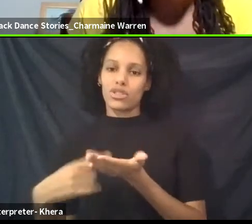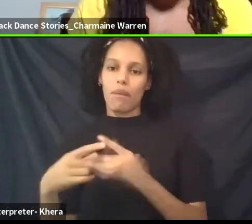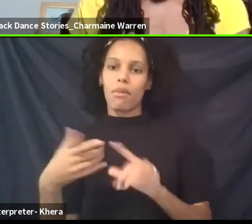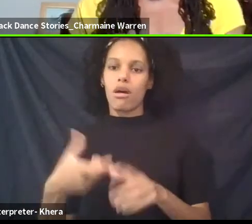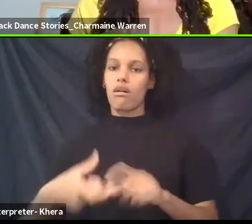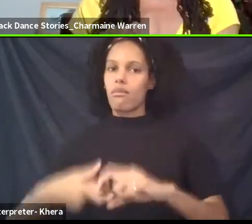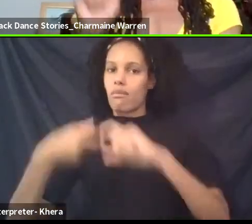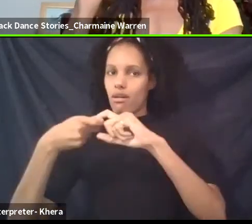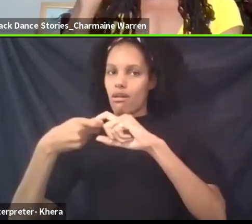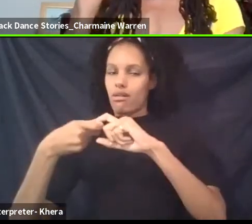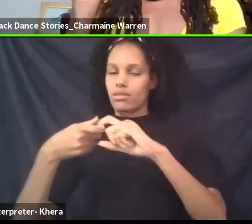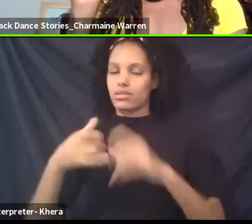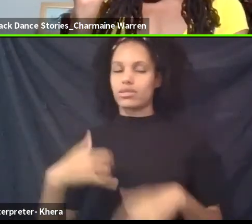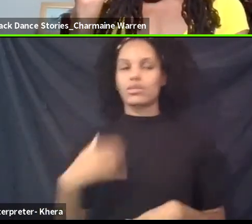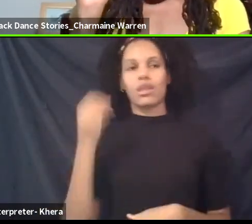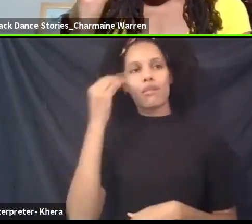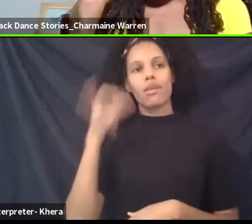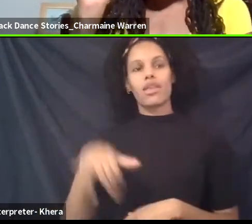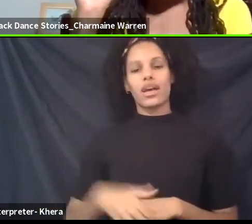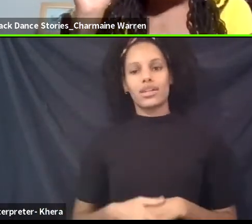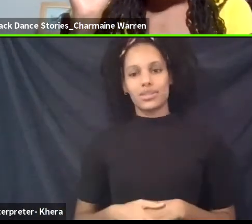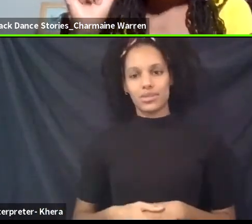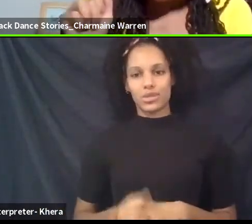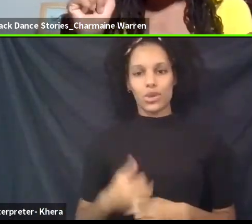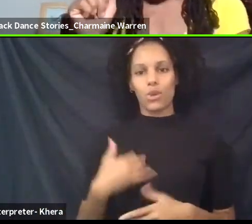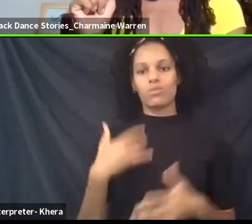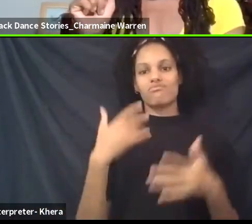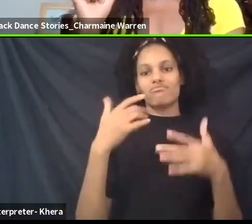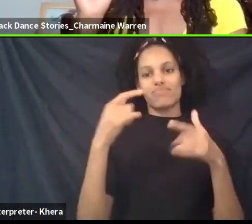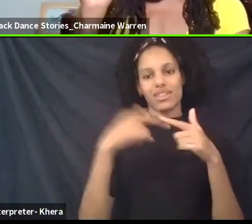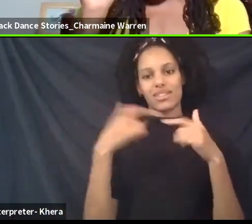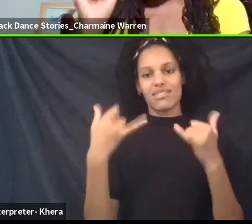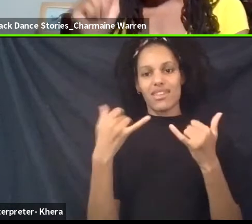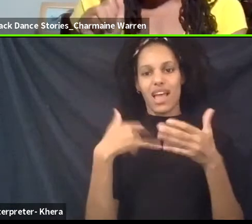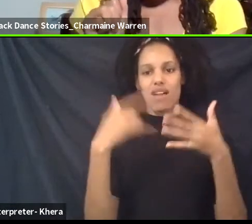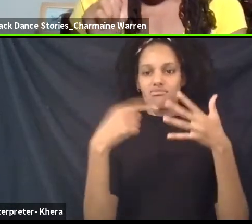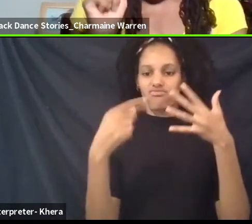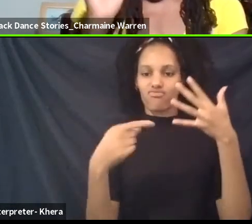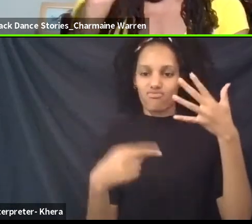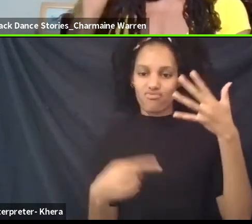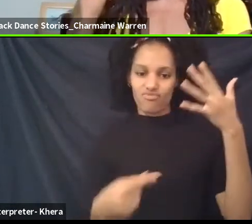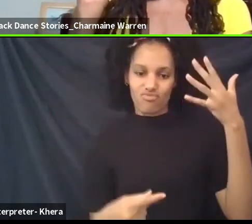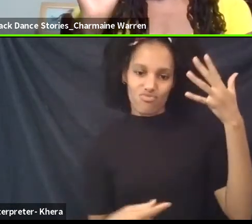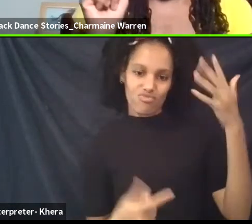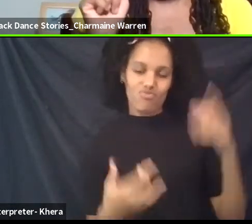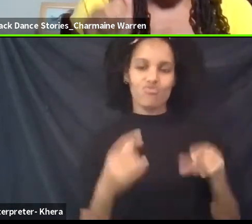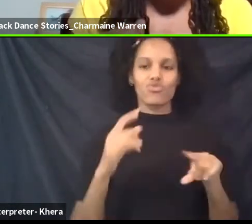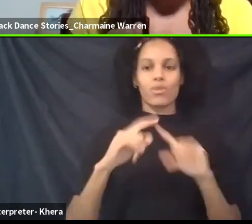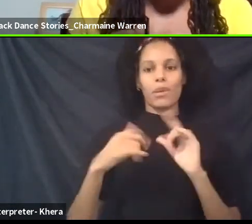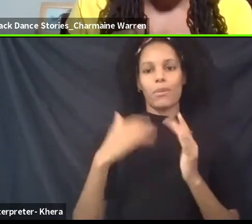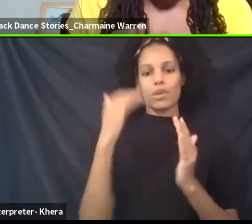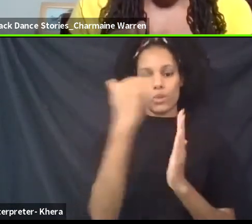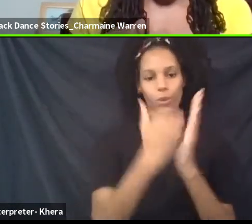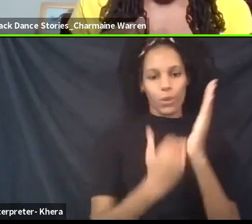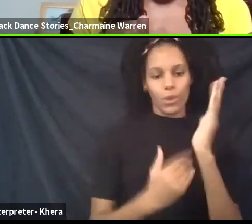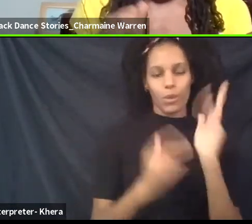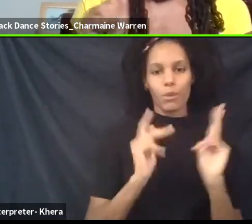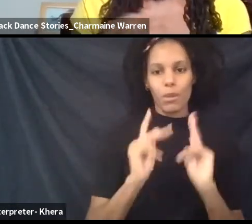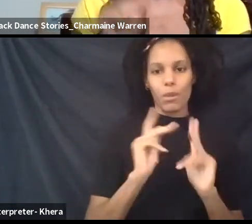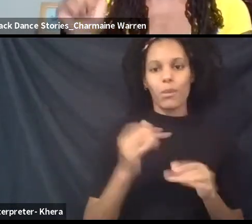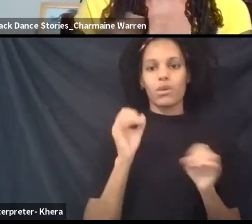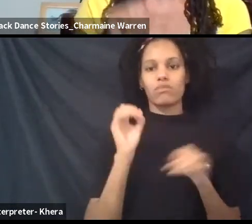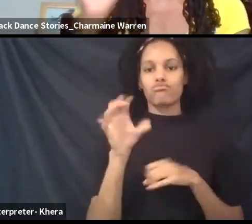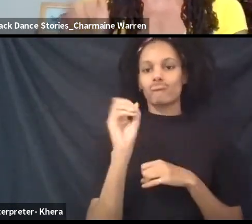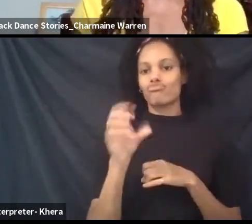Hall is in the house. Nicholas, Nicole Van Aux is in the house. Stacey Dinner is here. Jamal Barnes is here.